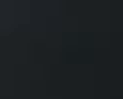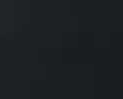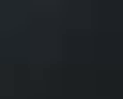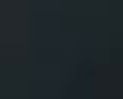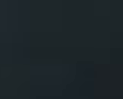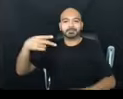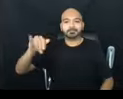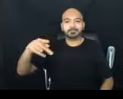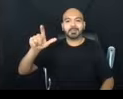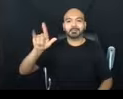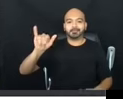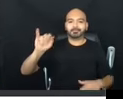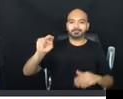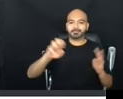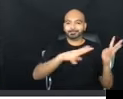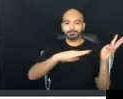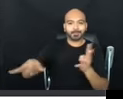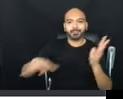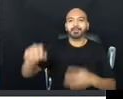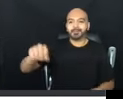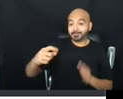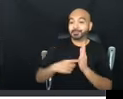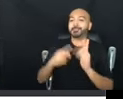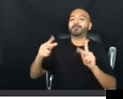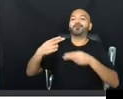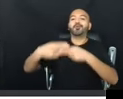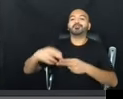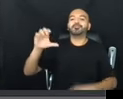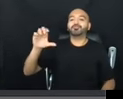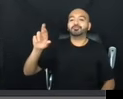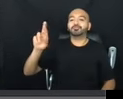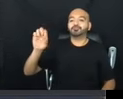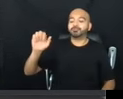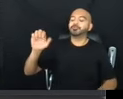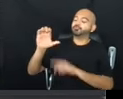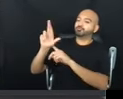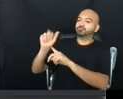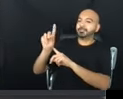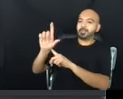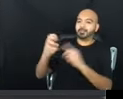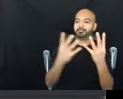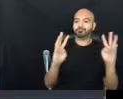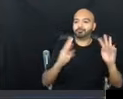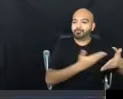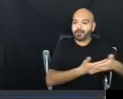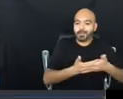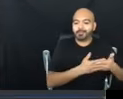you have heard about that, right? Sometimes people call it the cradle to prison pipeline. Yeah.